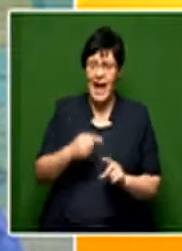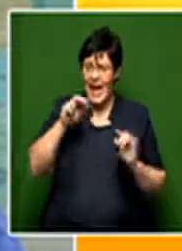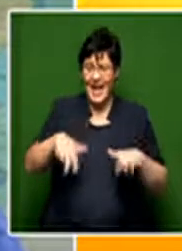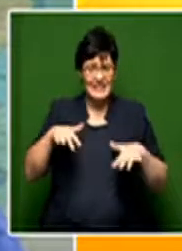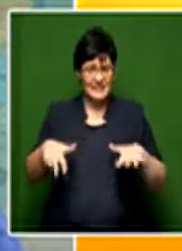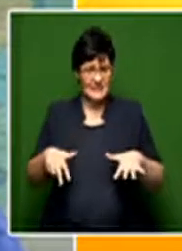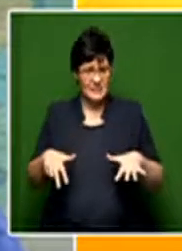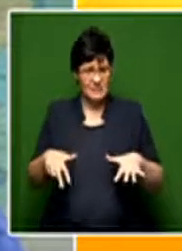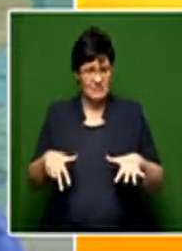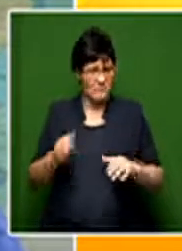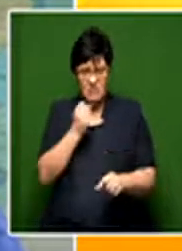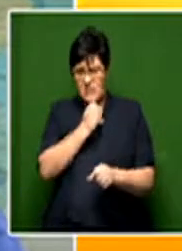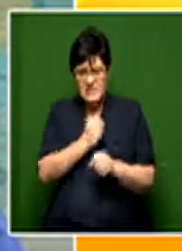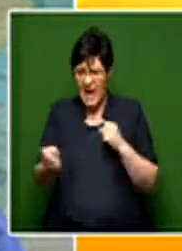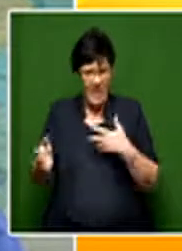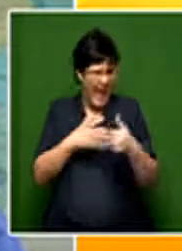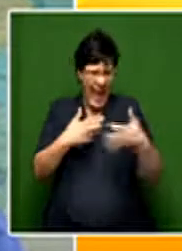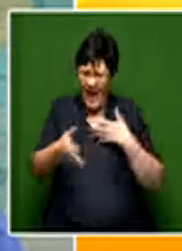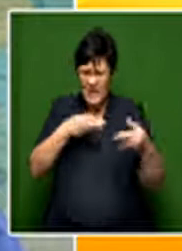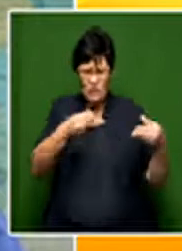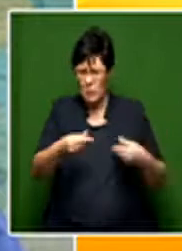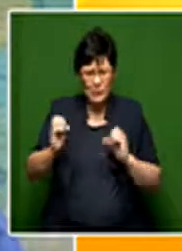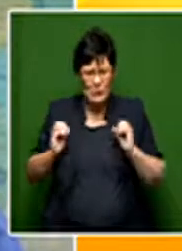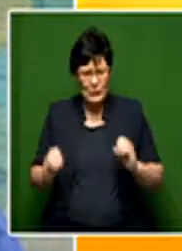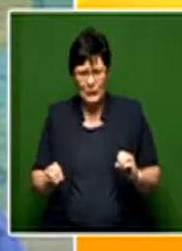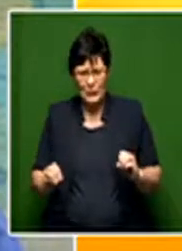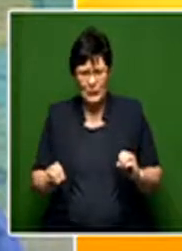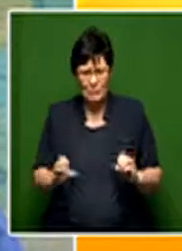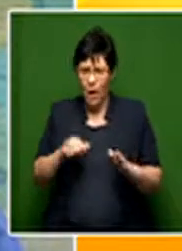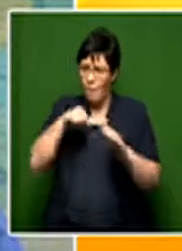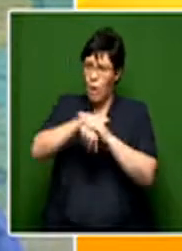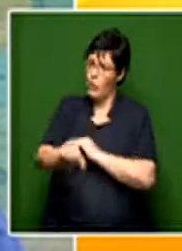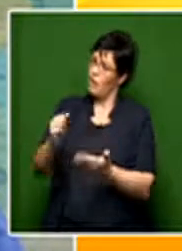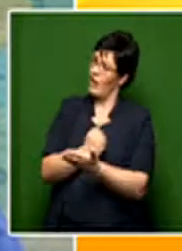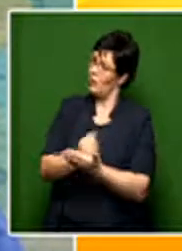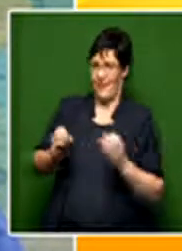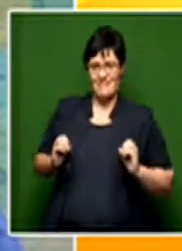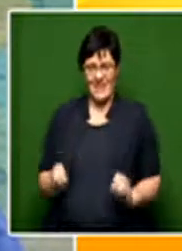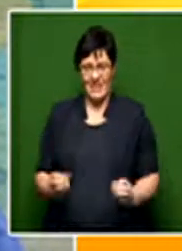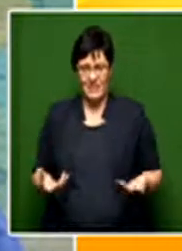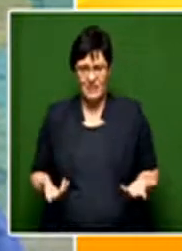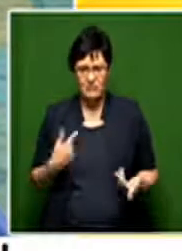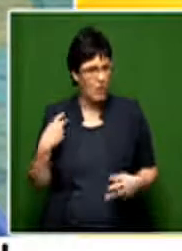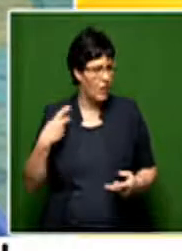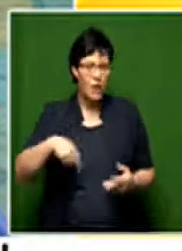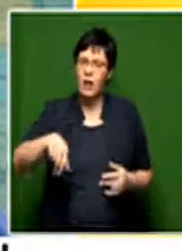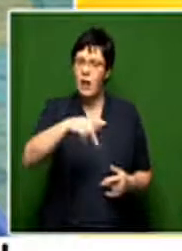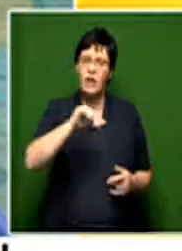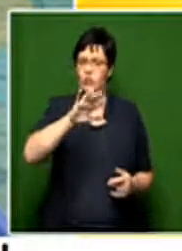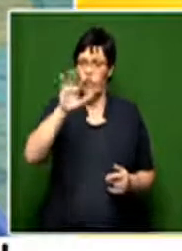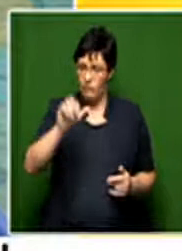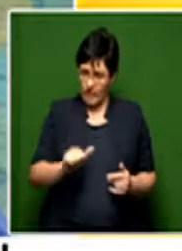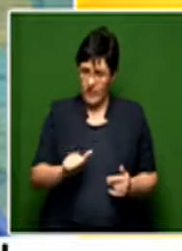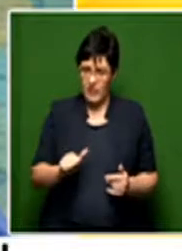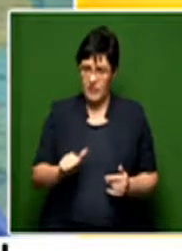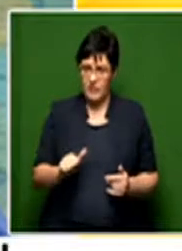18, you never had any documentation whatsoever. In fact, your birth wasn't even registered. So, you were wandering around South Africa, which